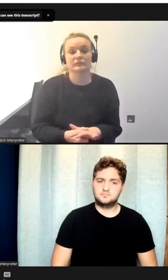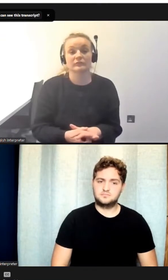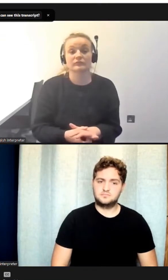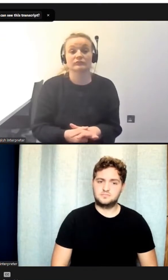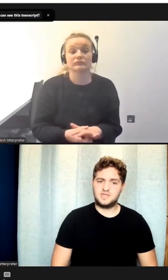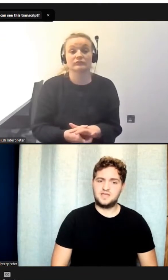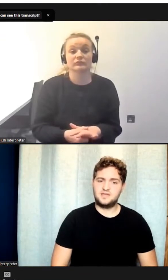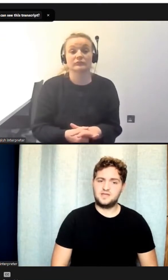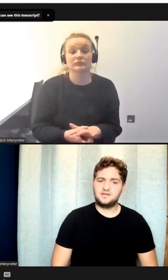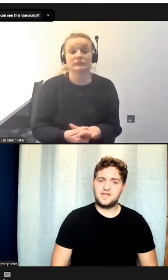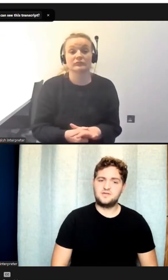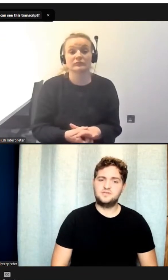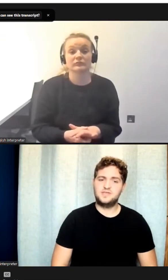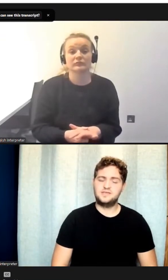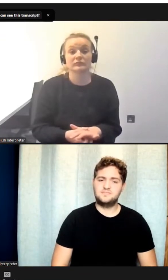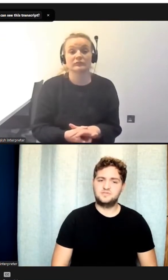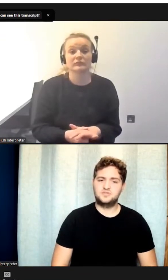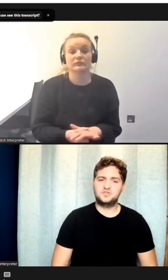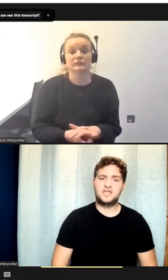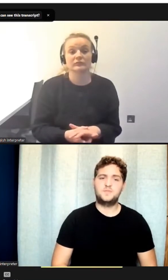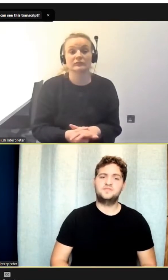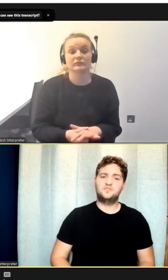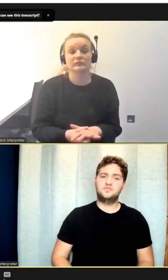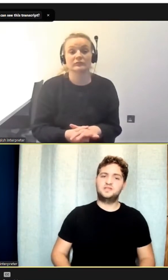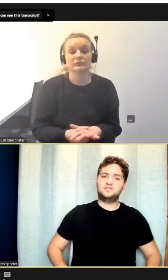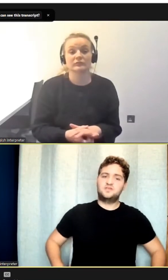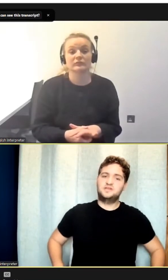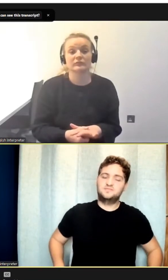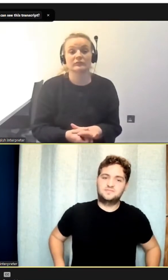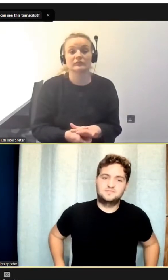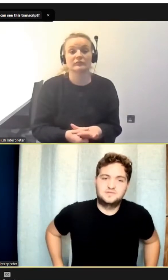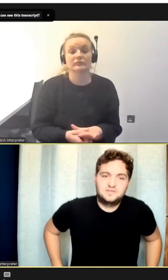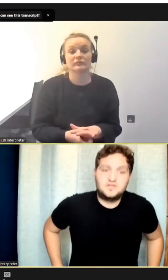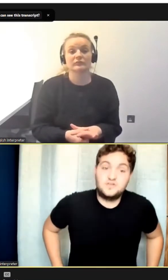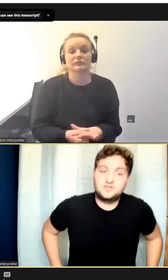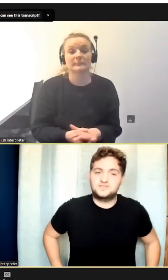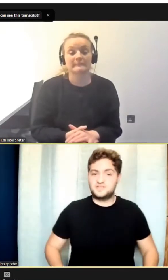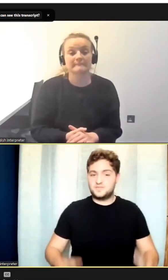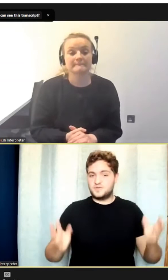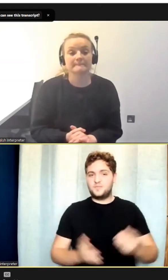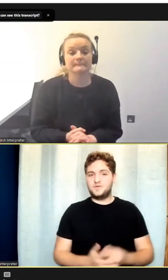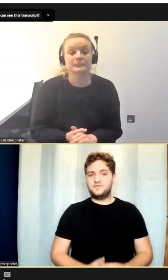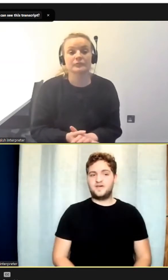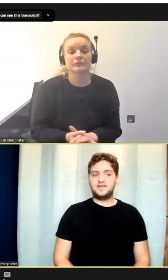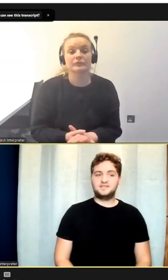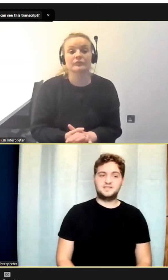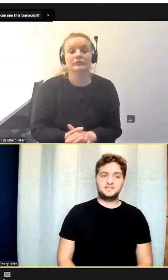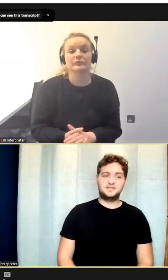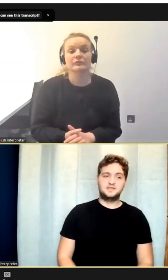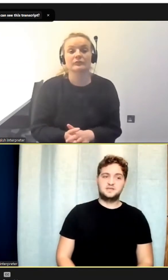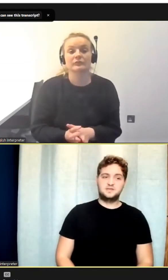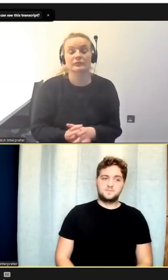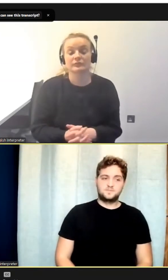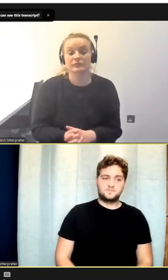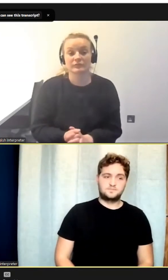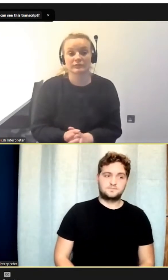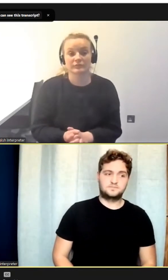Well, this is something that Stuart brought. So just helping funding, sorry. Sorry, just for example, helping with finances.